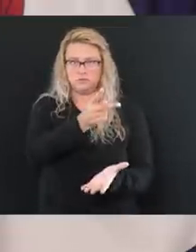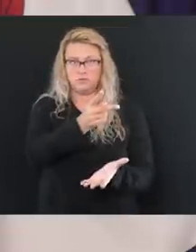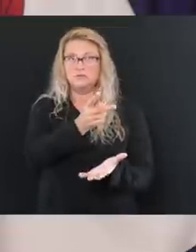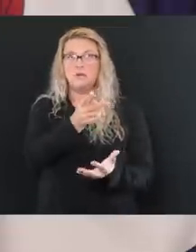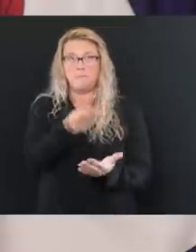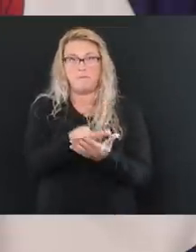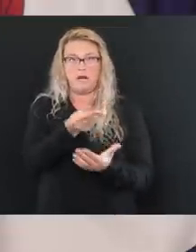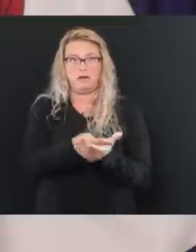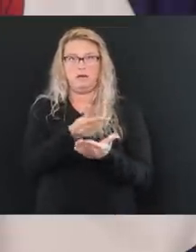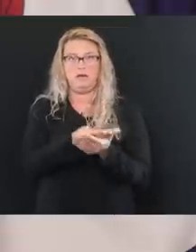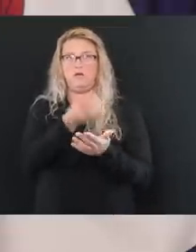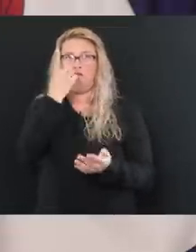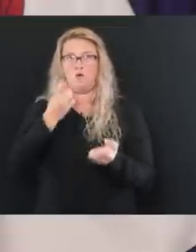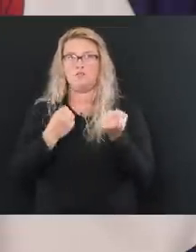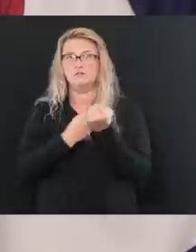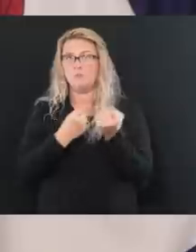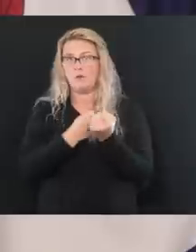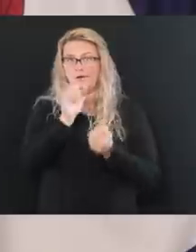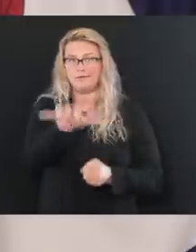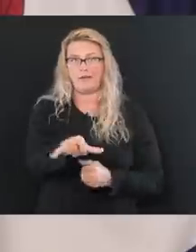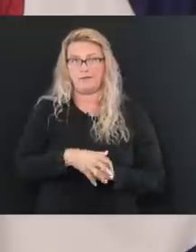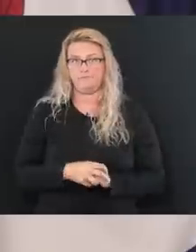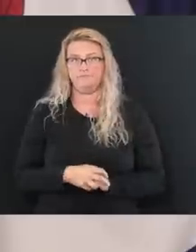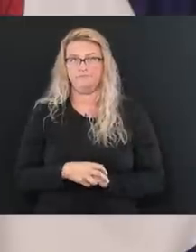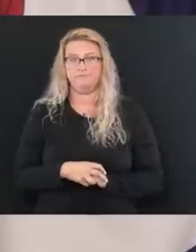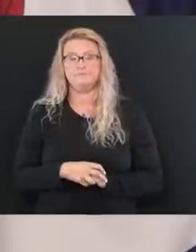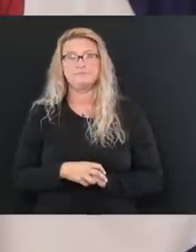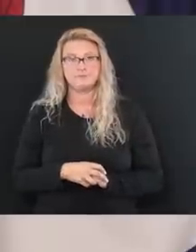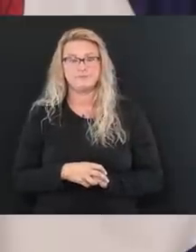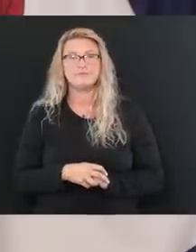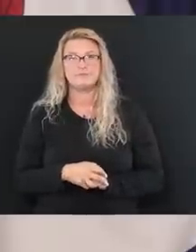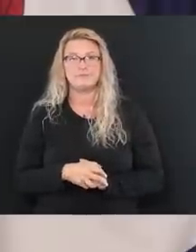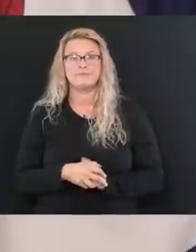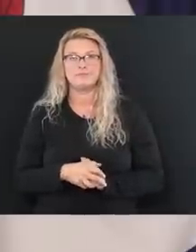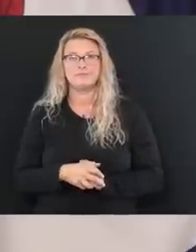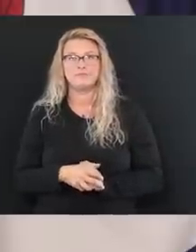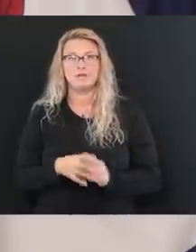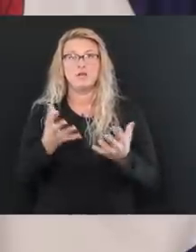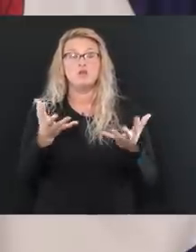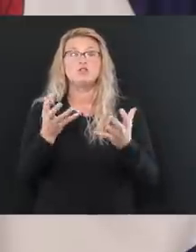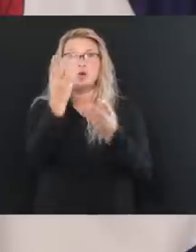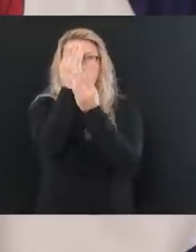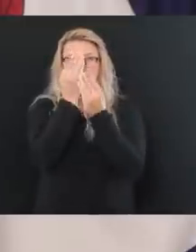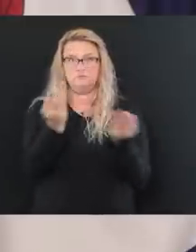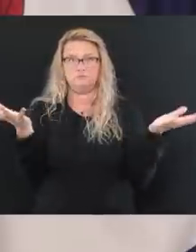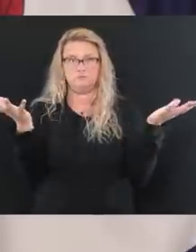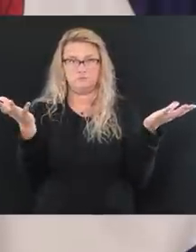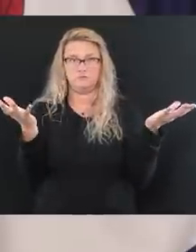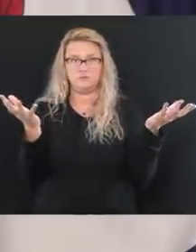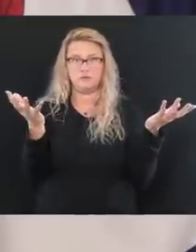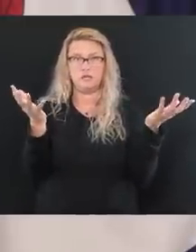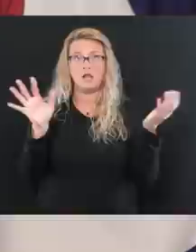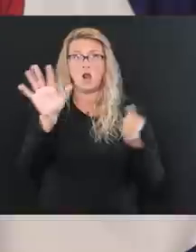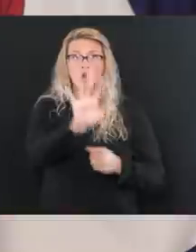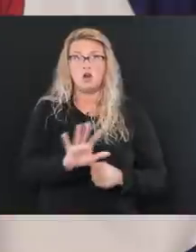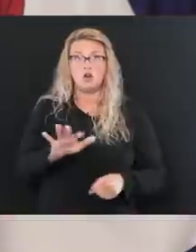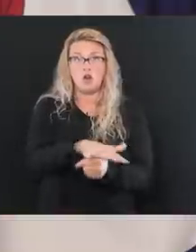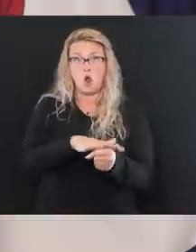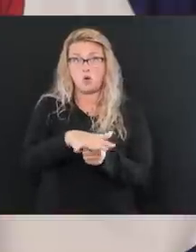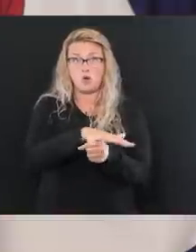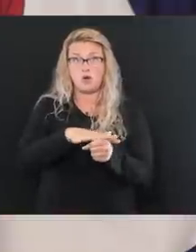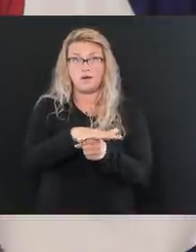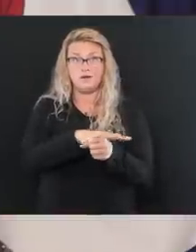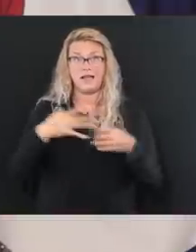doing so. So, with that being said, I want to tell our local county health departments just this. You're doing